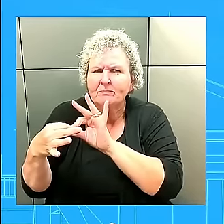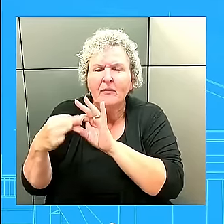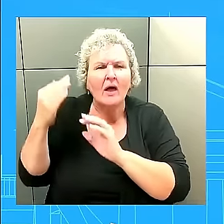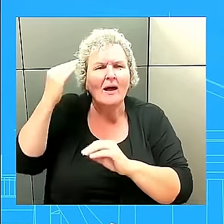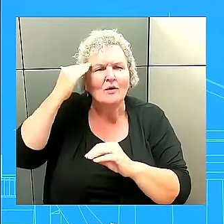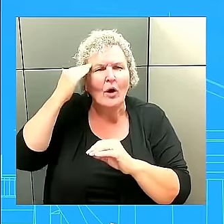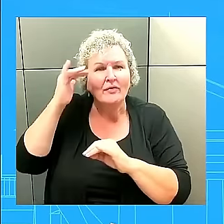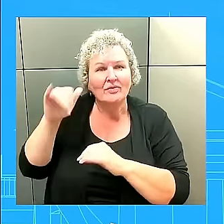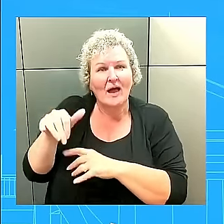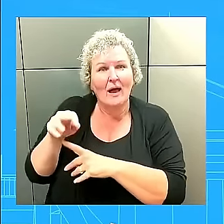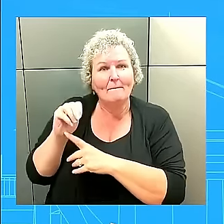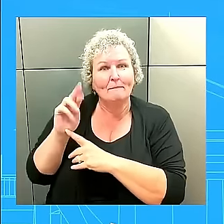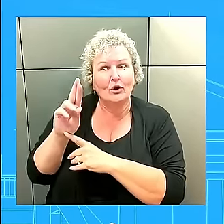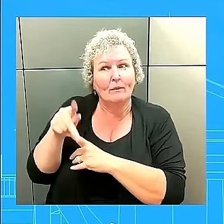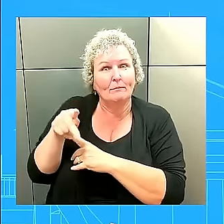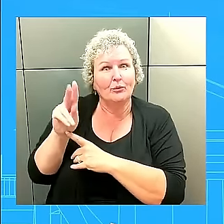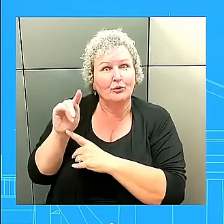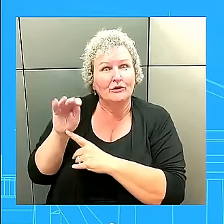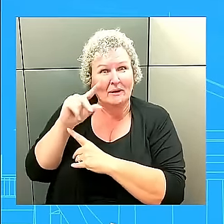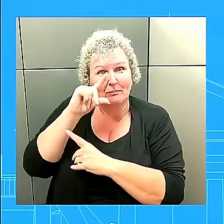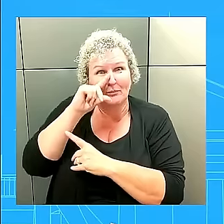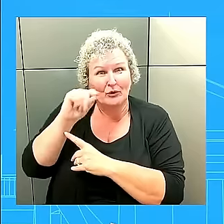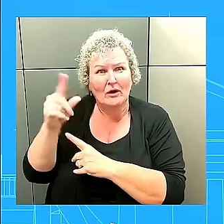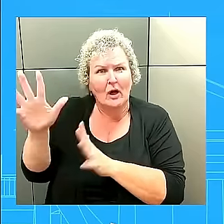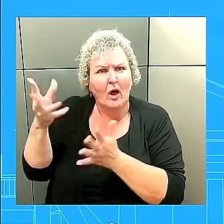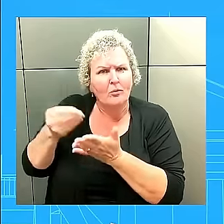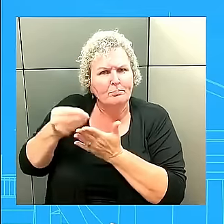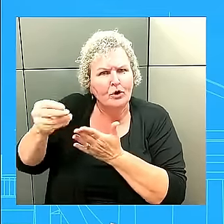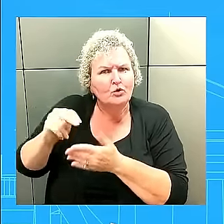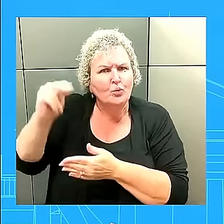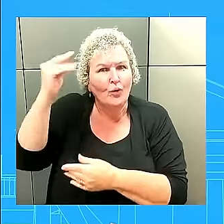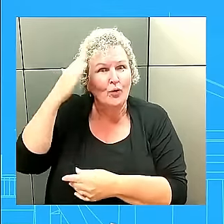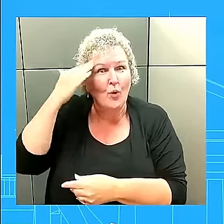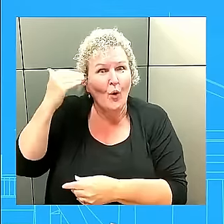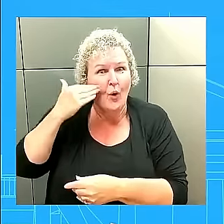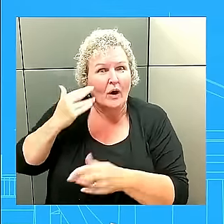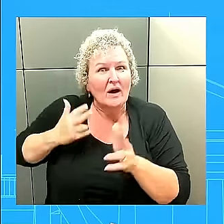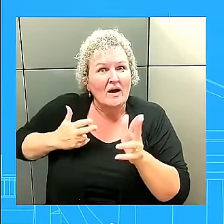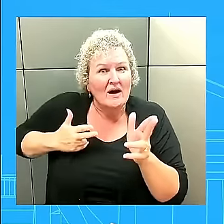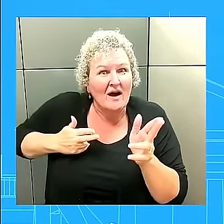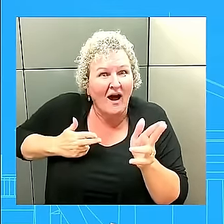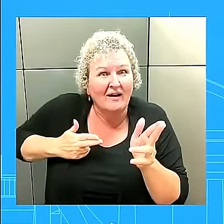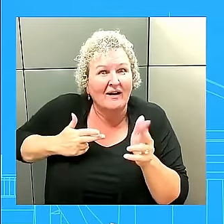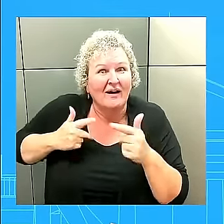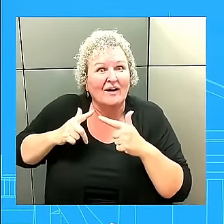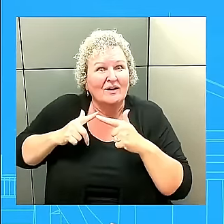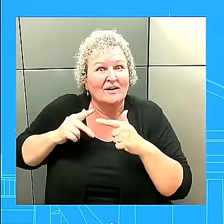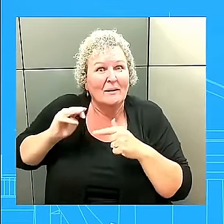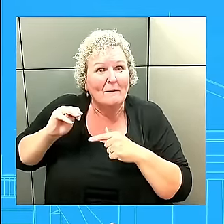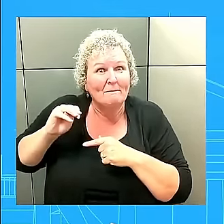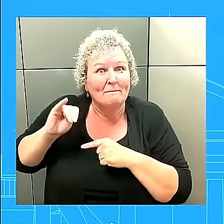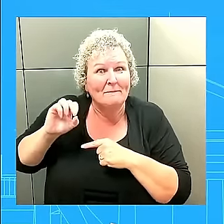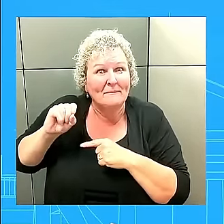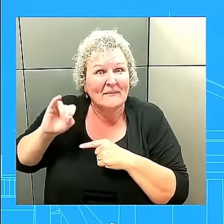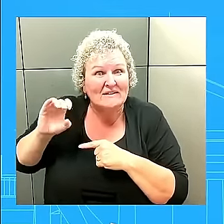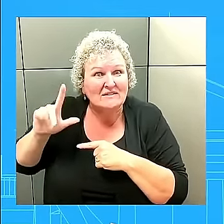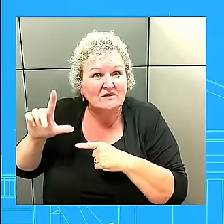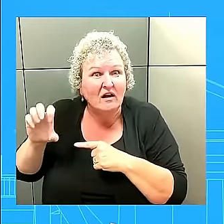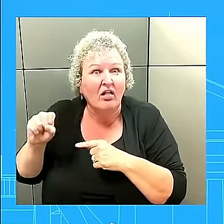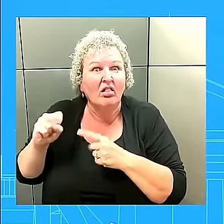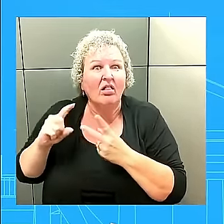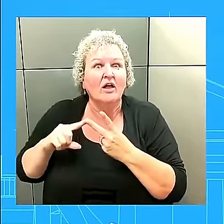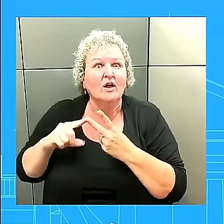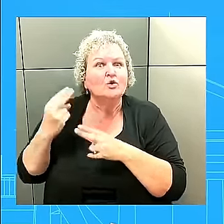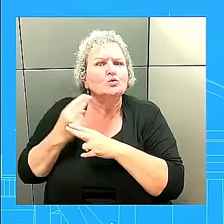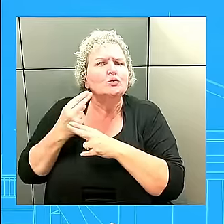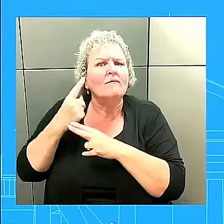purchase North Korean artillery. He's been able to get North Korean ballistic missiles, which he has used against Ukraine. And in